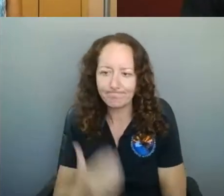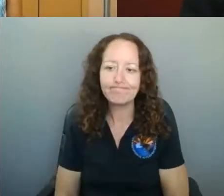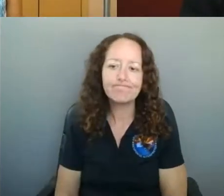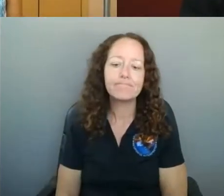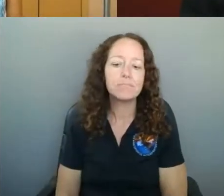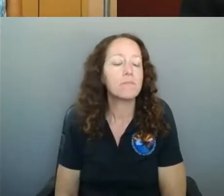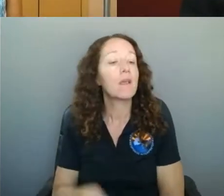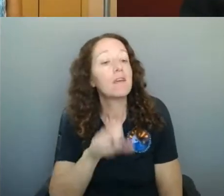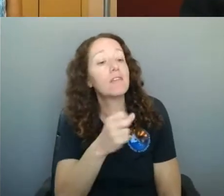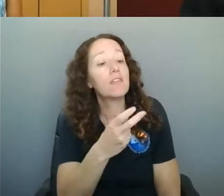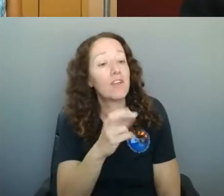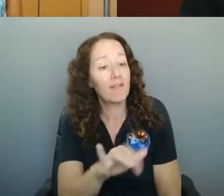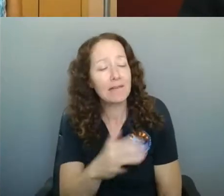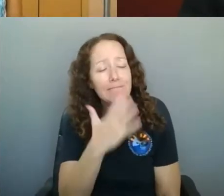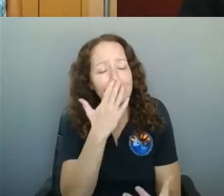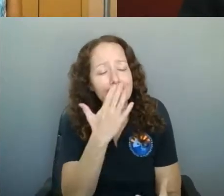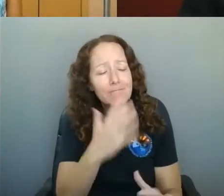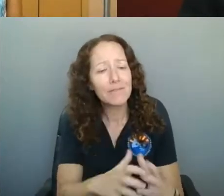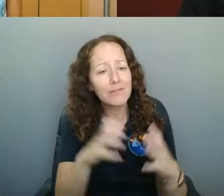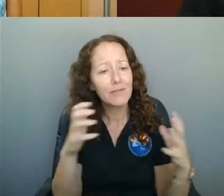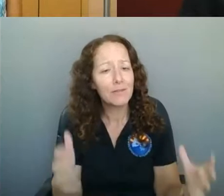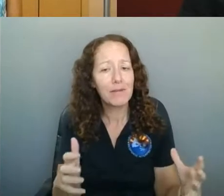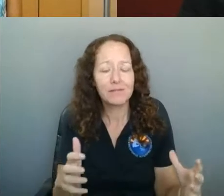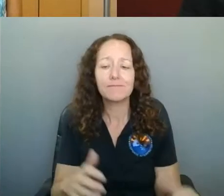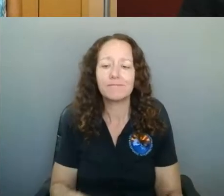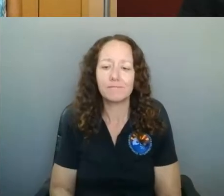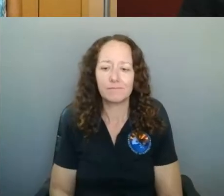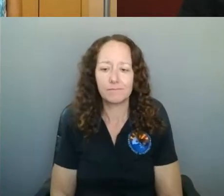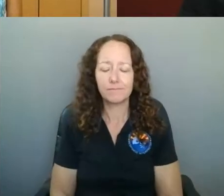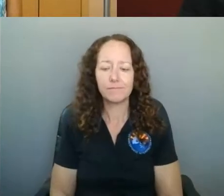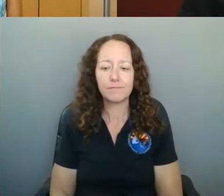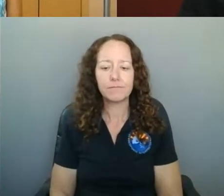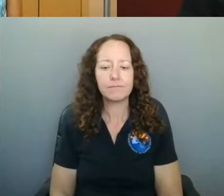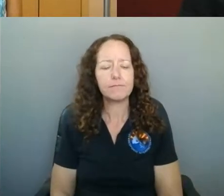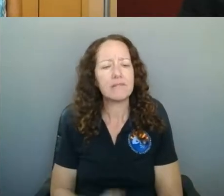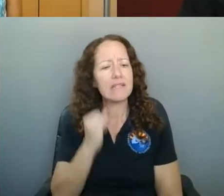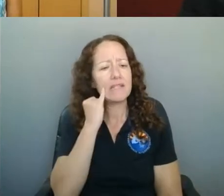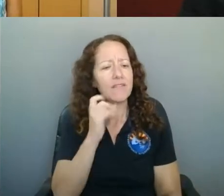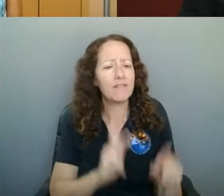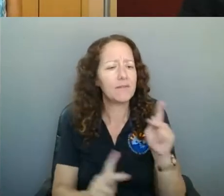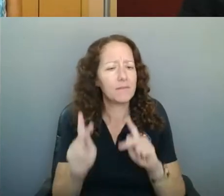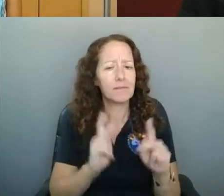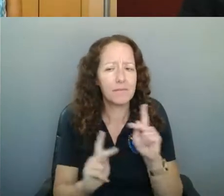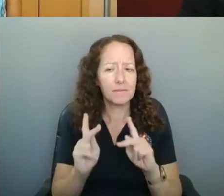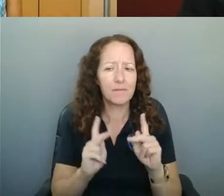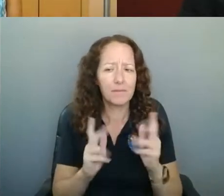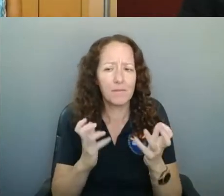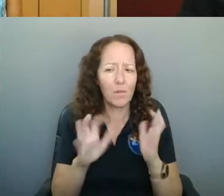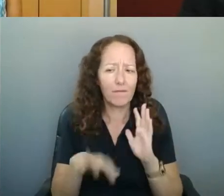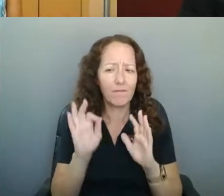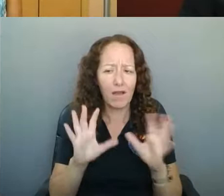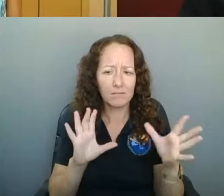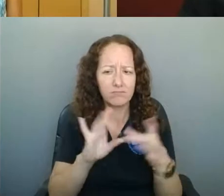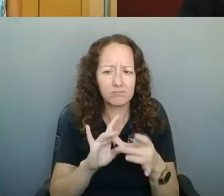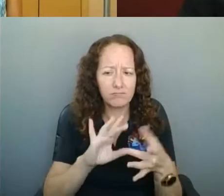Sherry, thank you so much for getting this started. How can people find the link here? Is this on